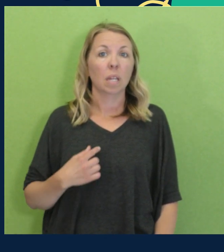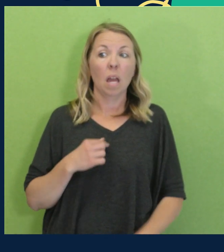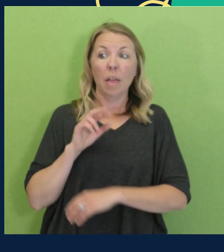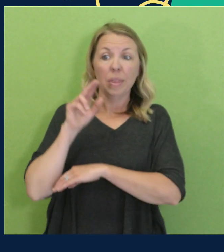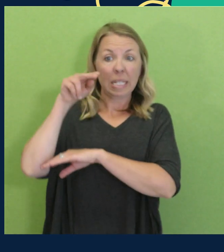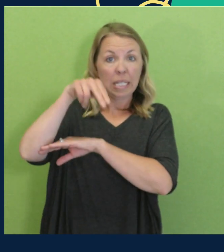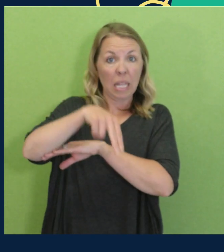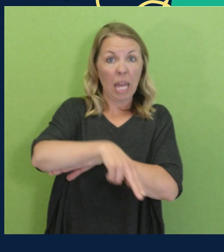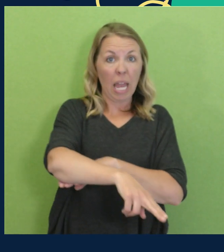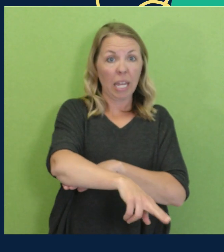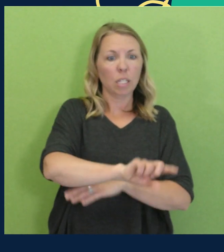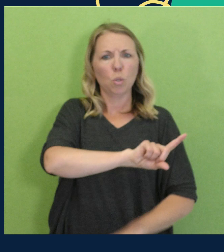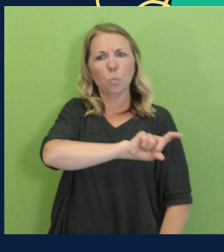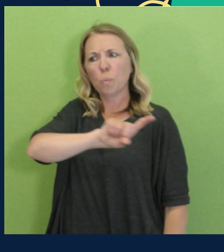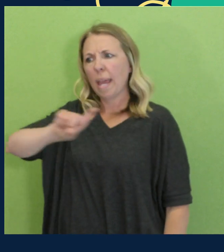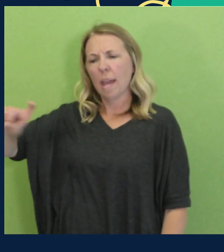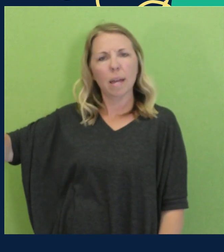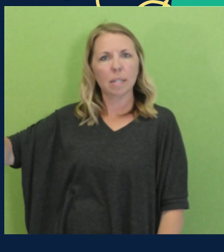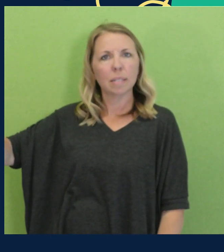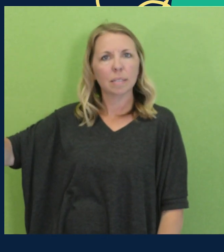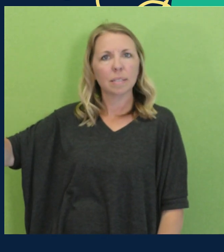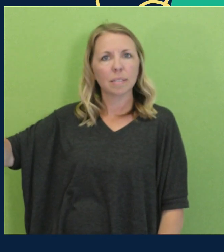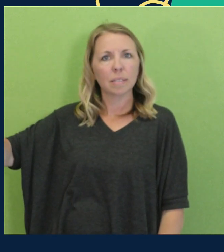You ran from the slide